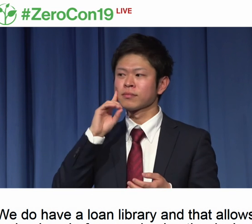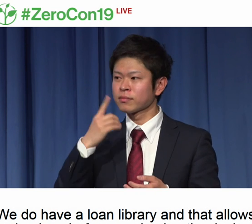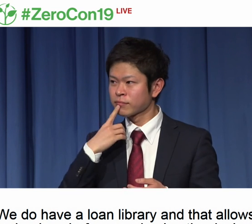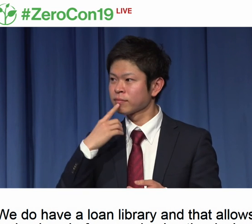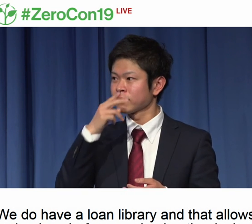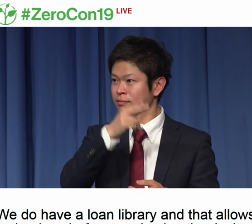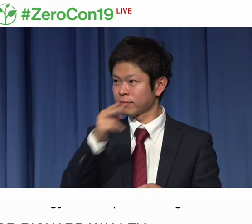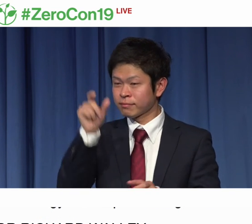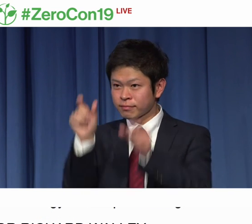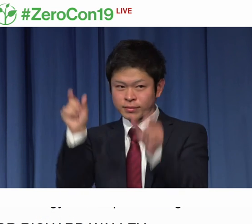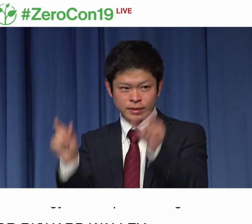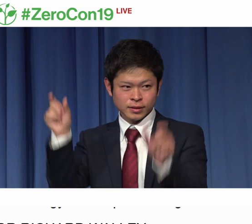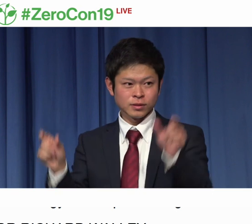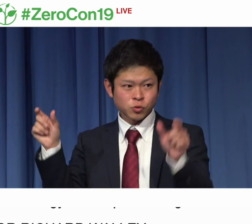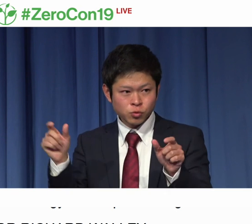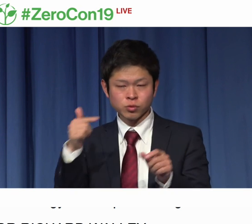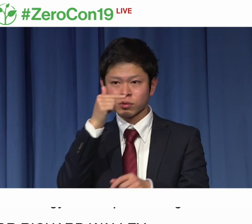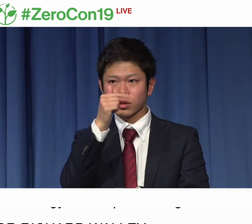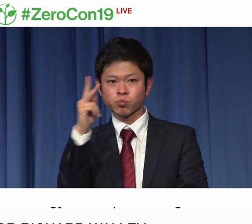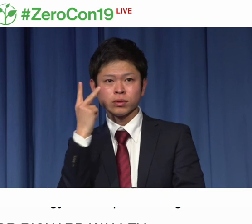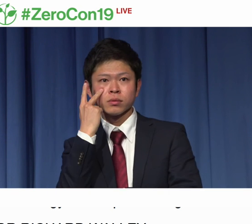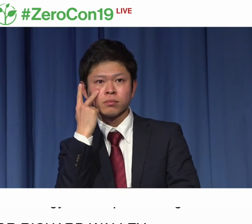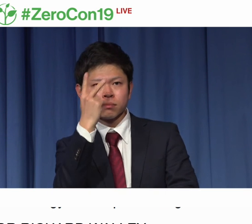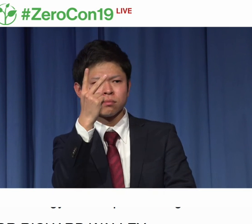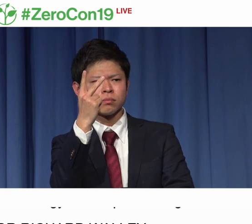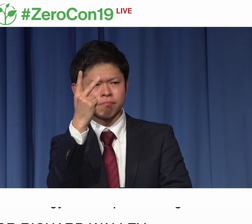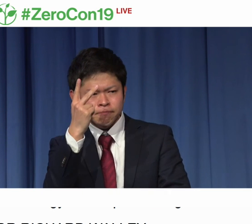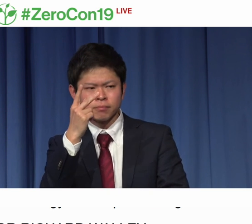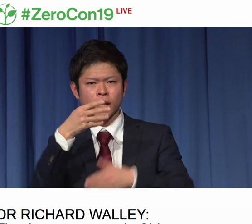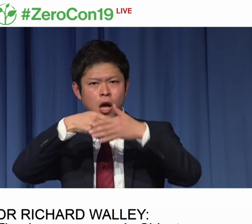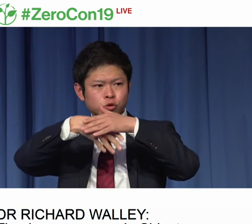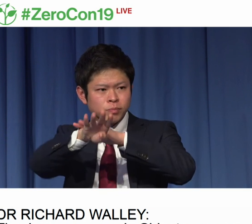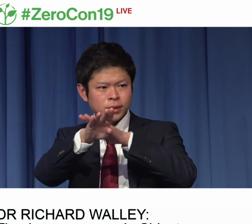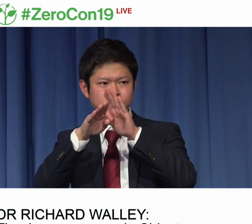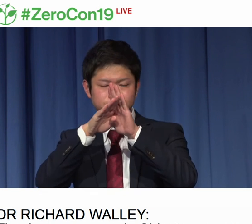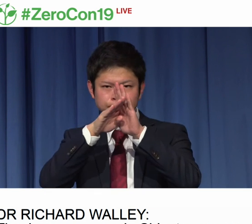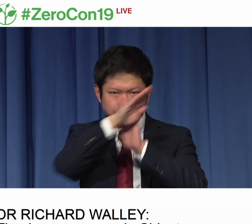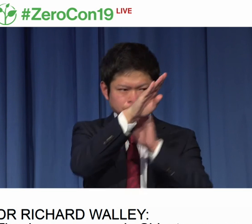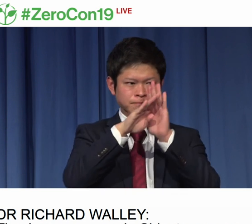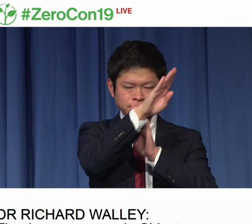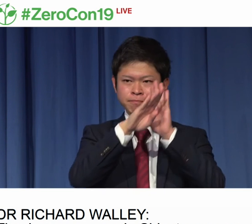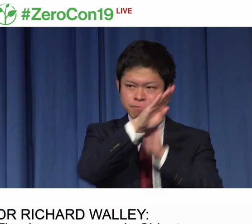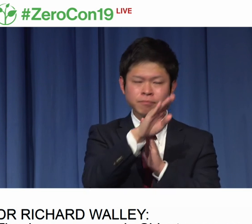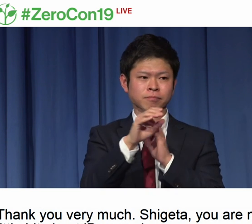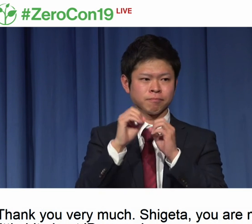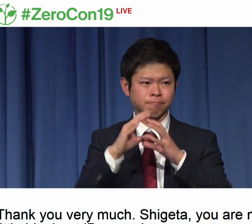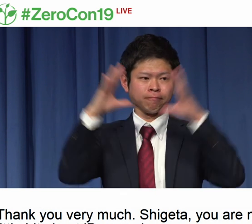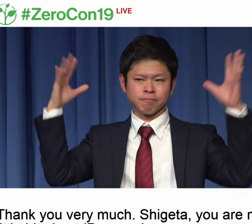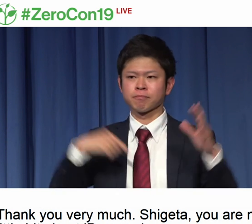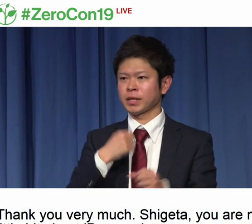And I want to explain about my work. I work for deaf and hard of hearing people